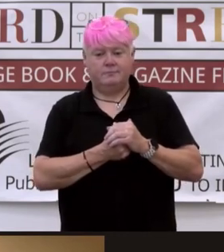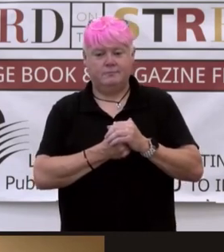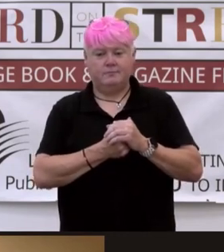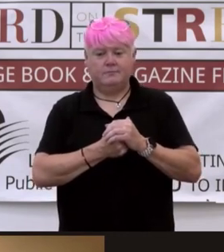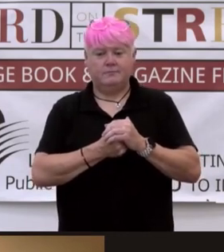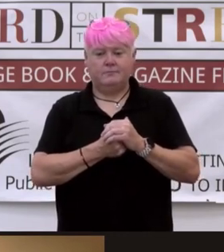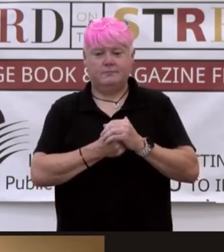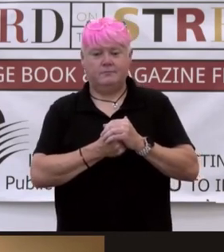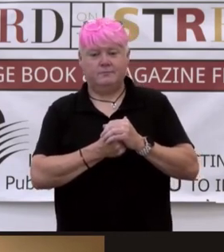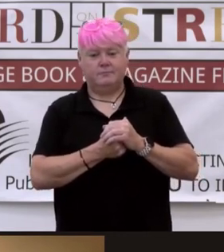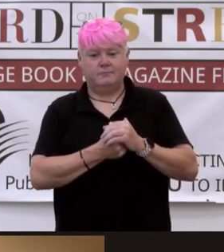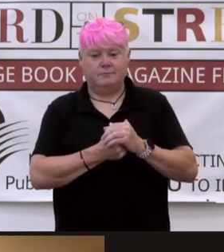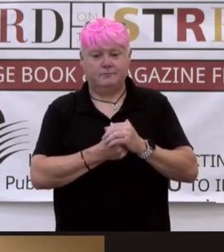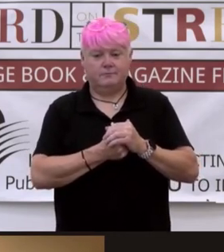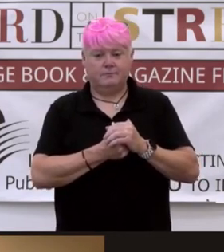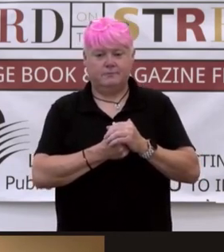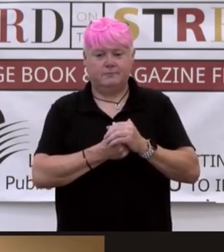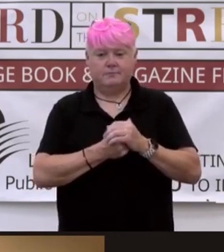yes. Excellent.